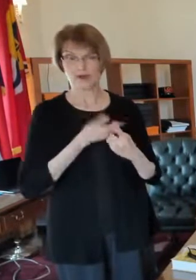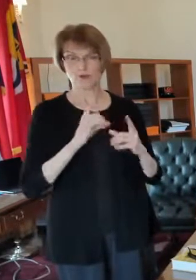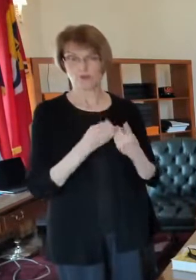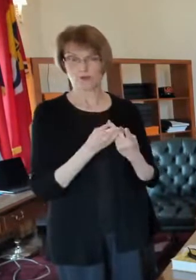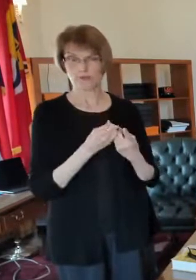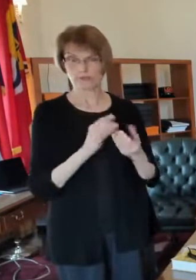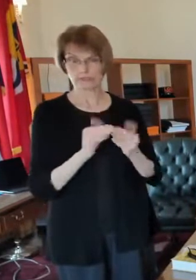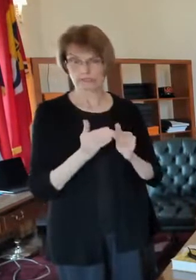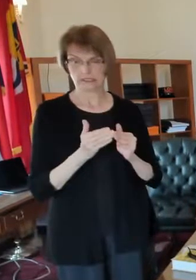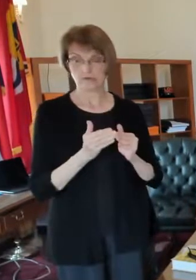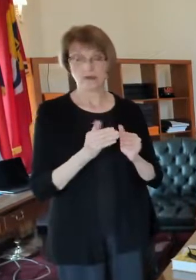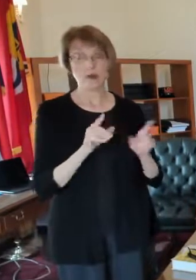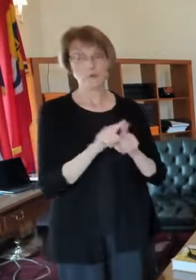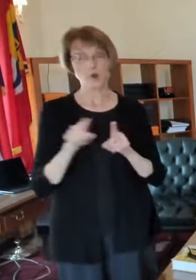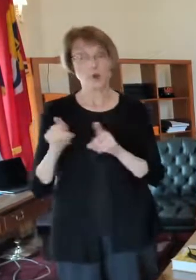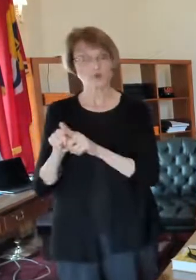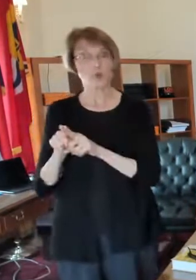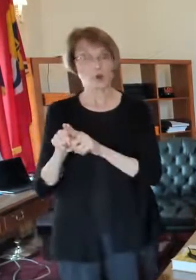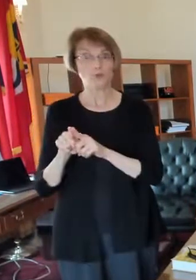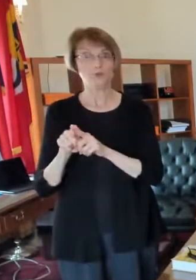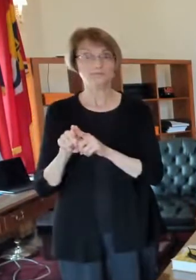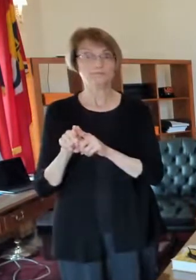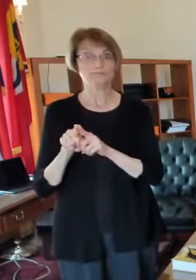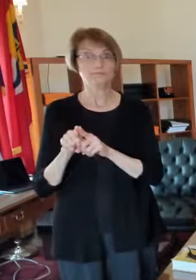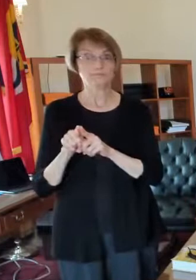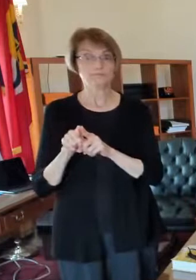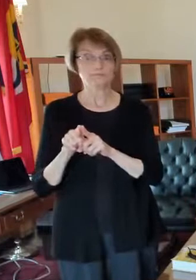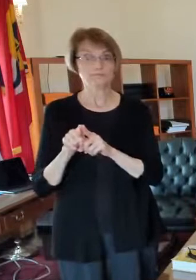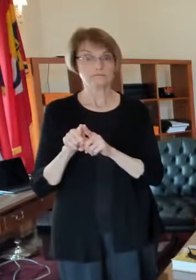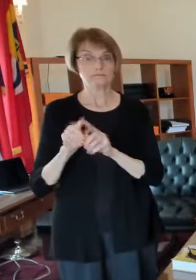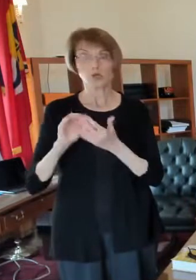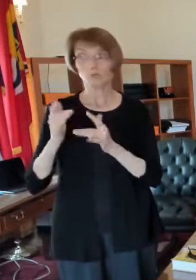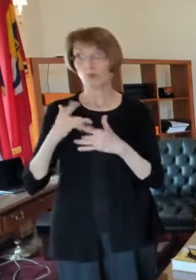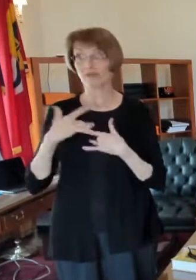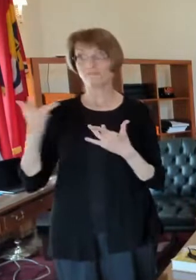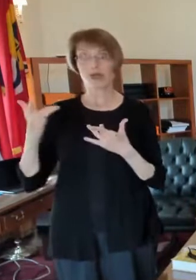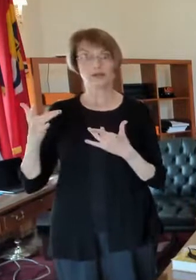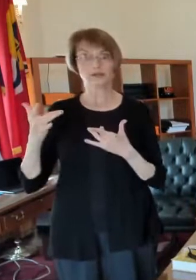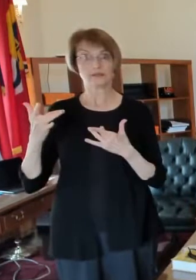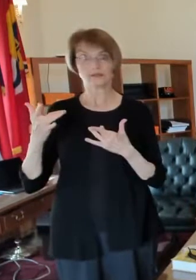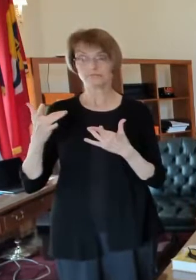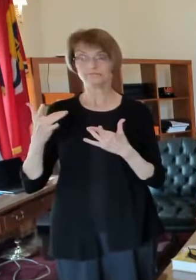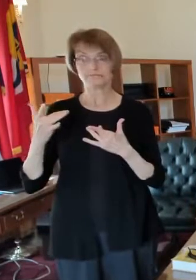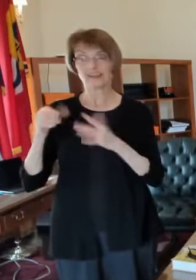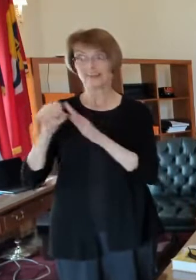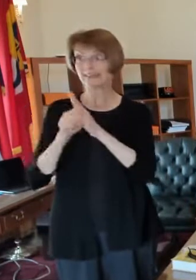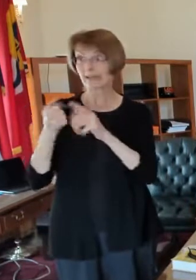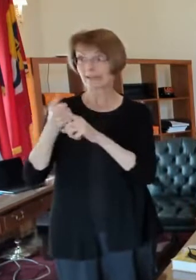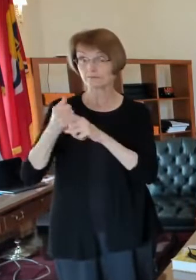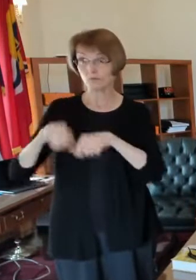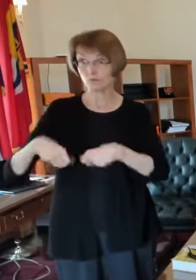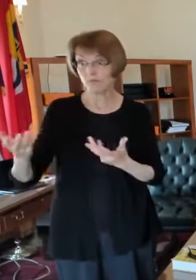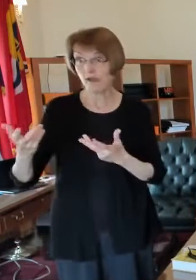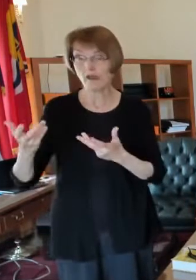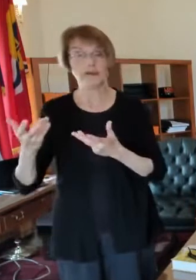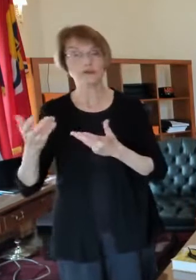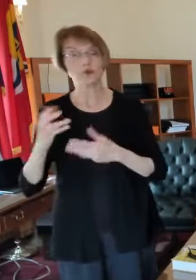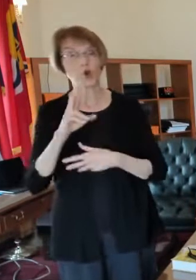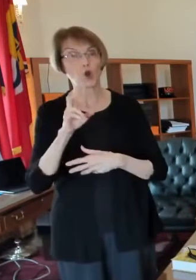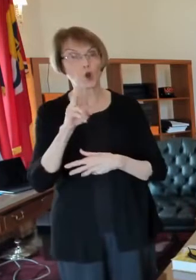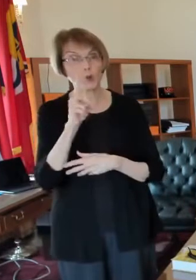here in the city but also community events that are being uh run by the state or the urban league